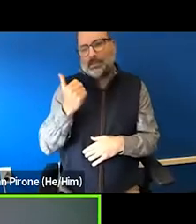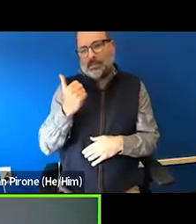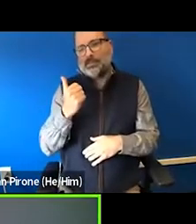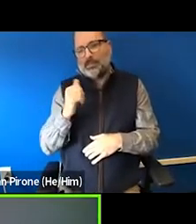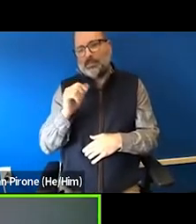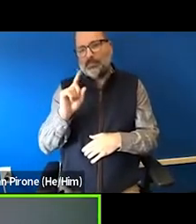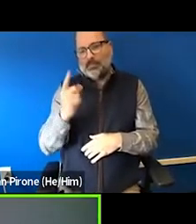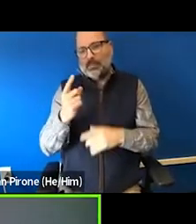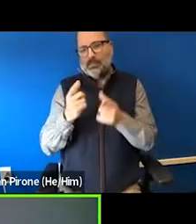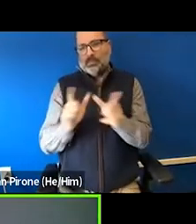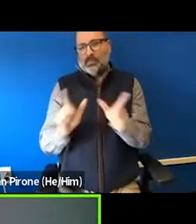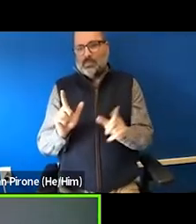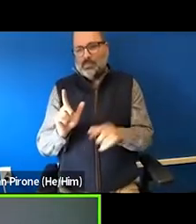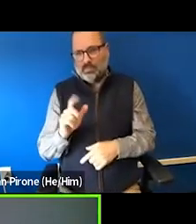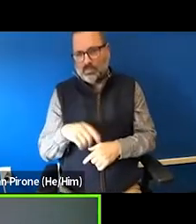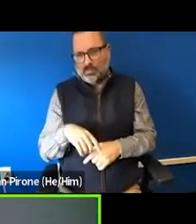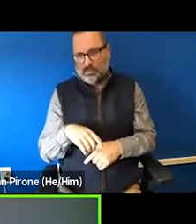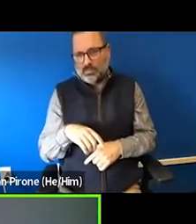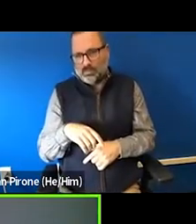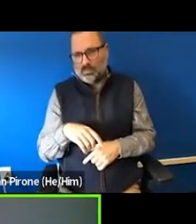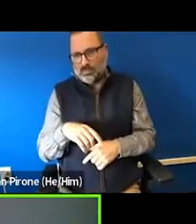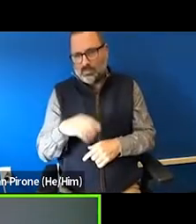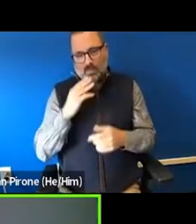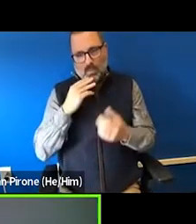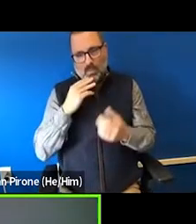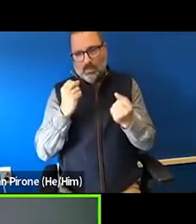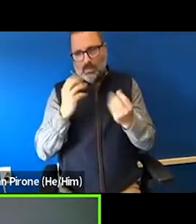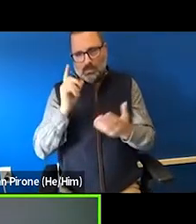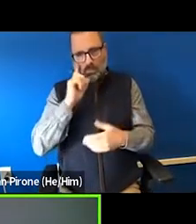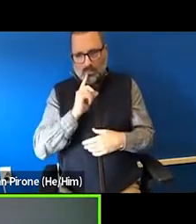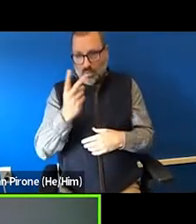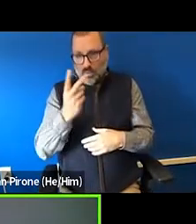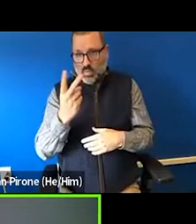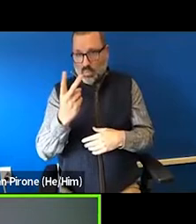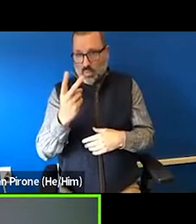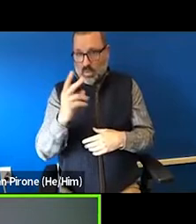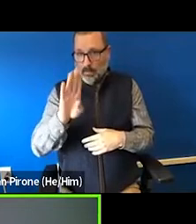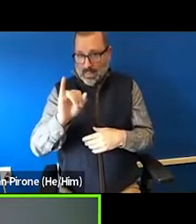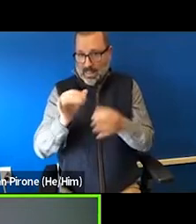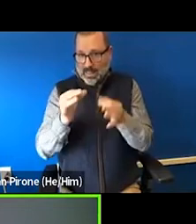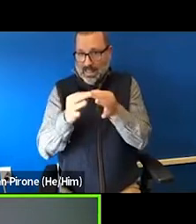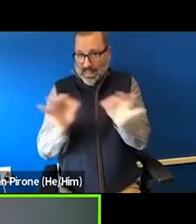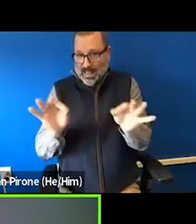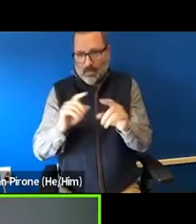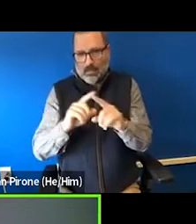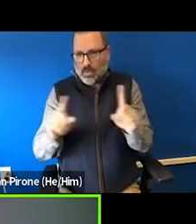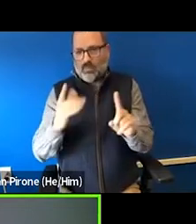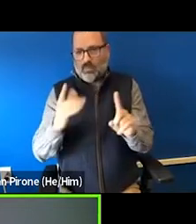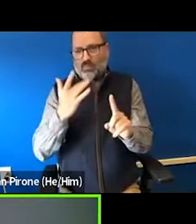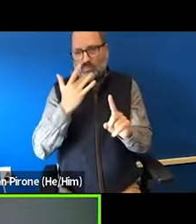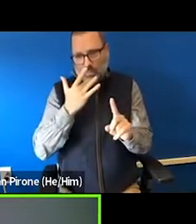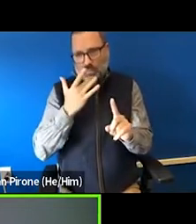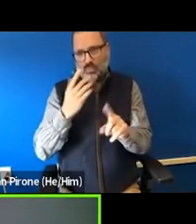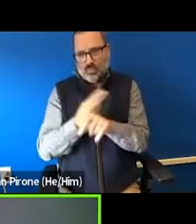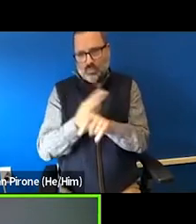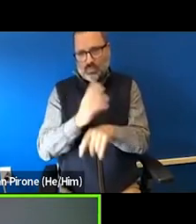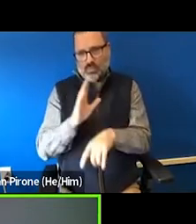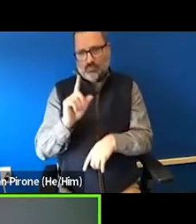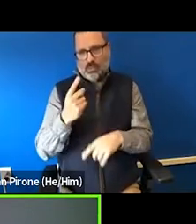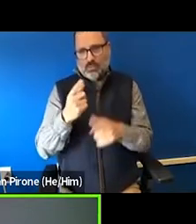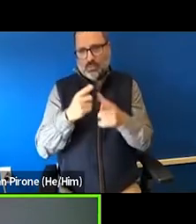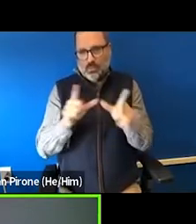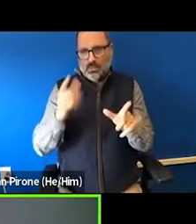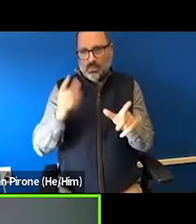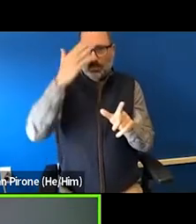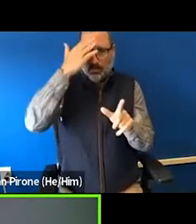able to access the message through cart. And with that said, then they would really not be able to understand, you